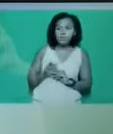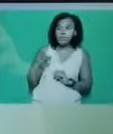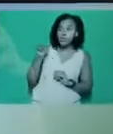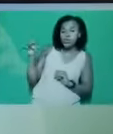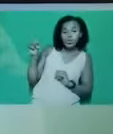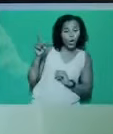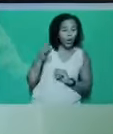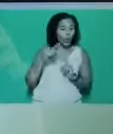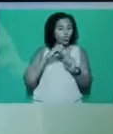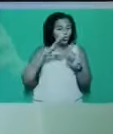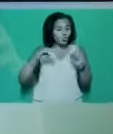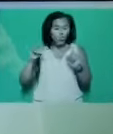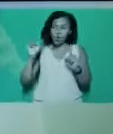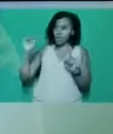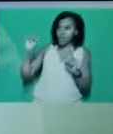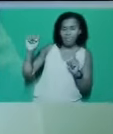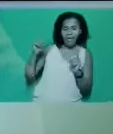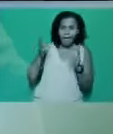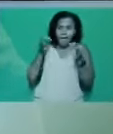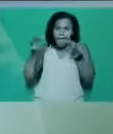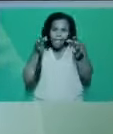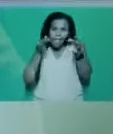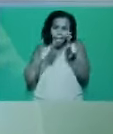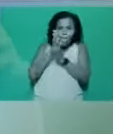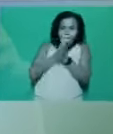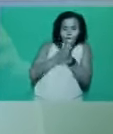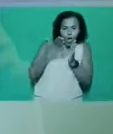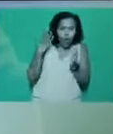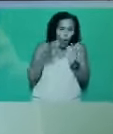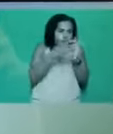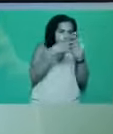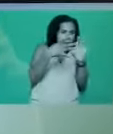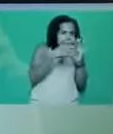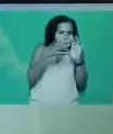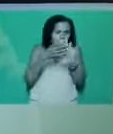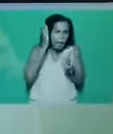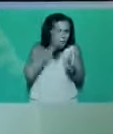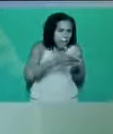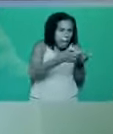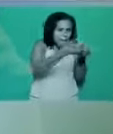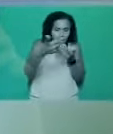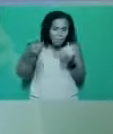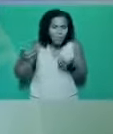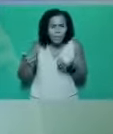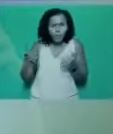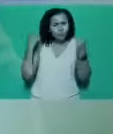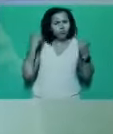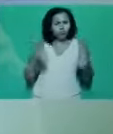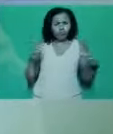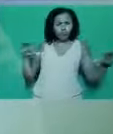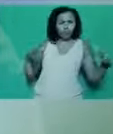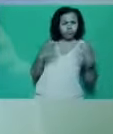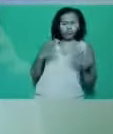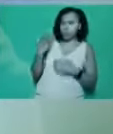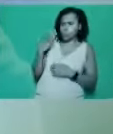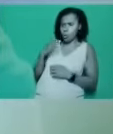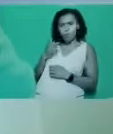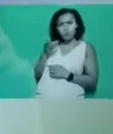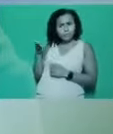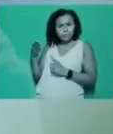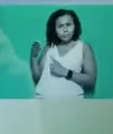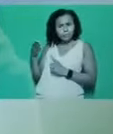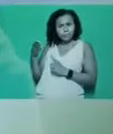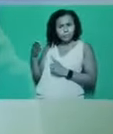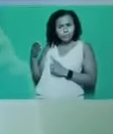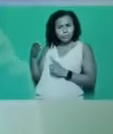tactics. We're in favour of unity between workers in the NHS, local government and the private and voluntary sectors, and crucially, between those